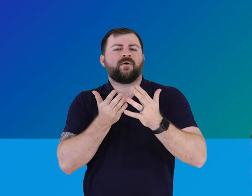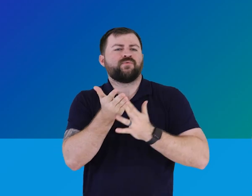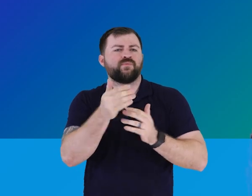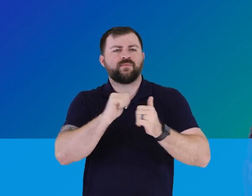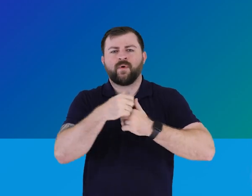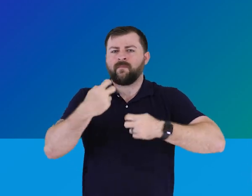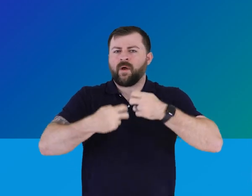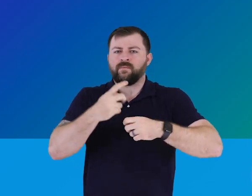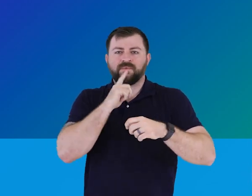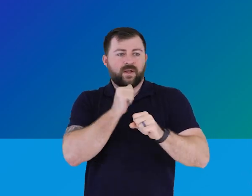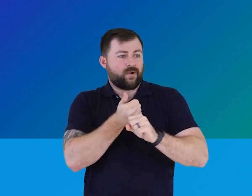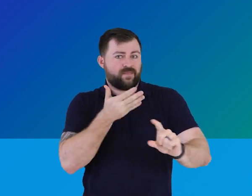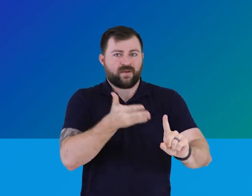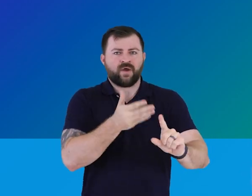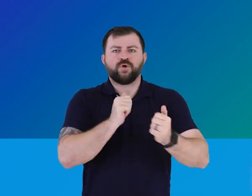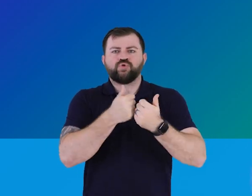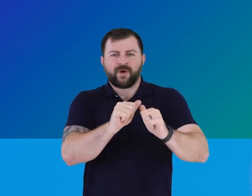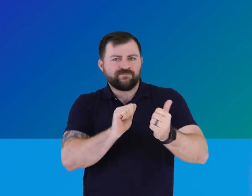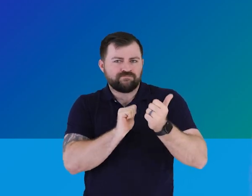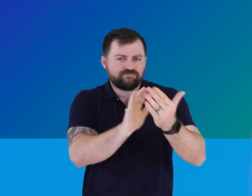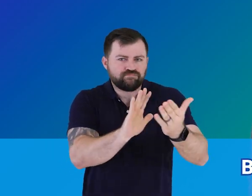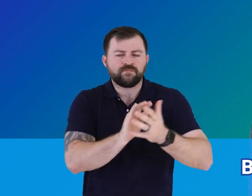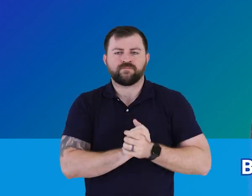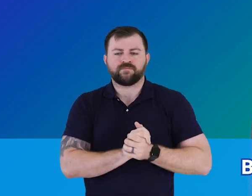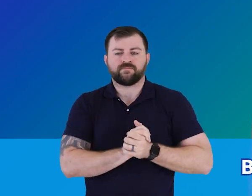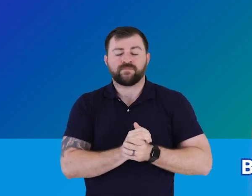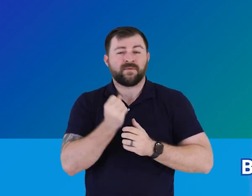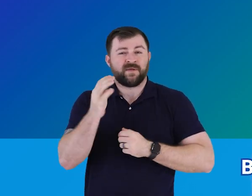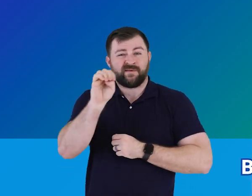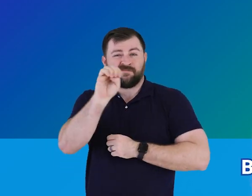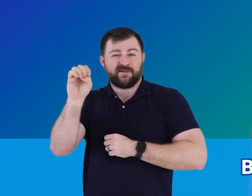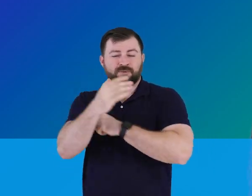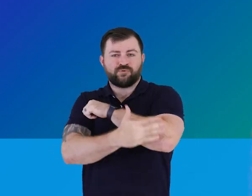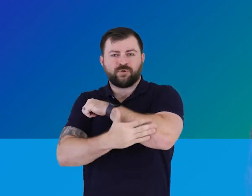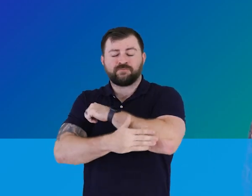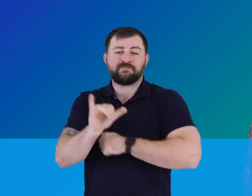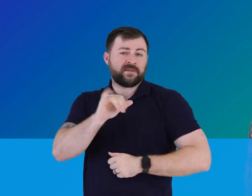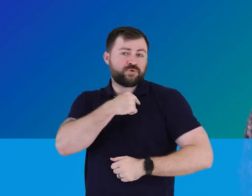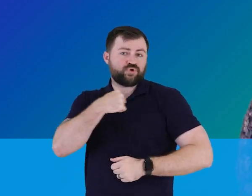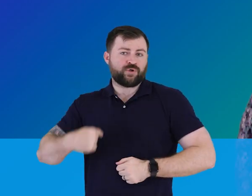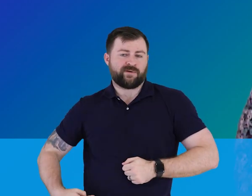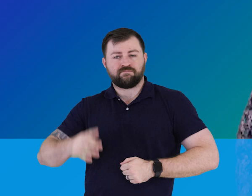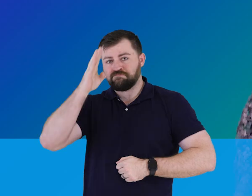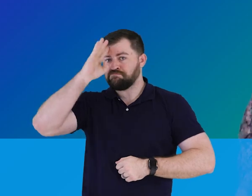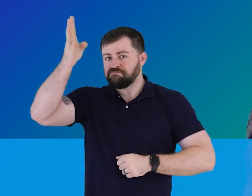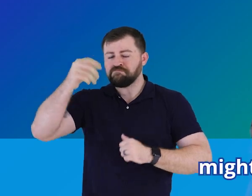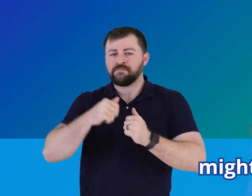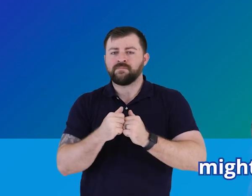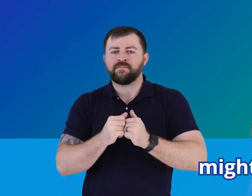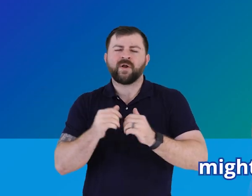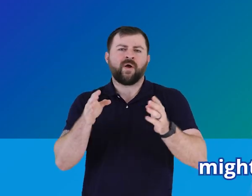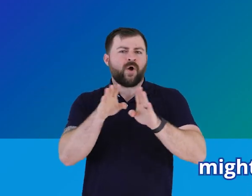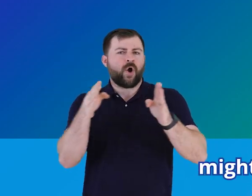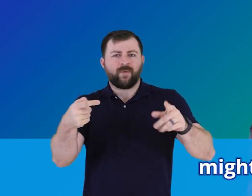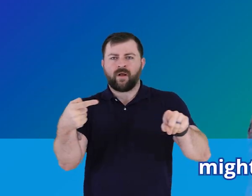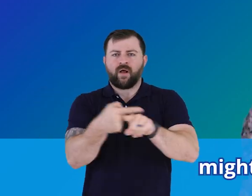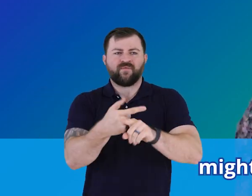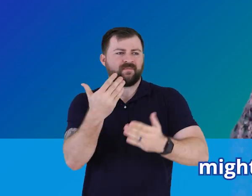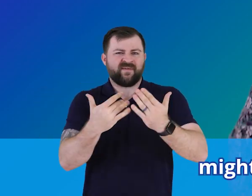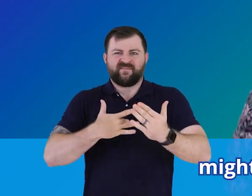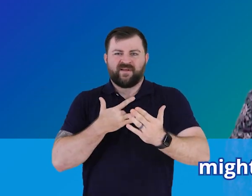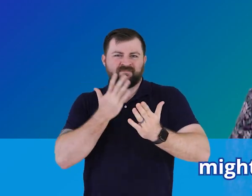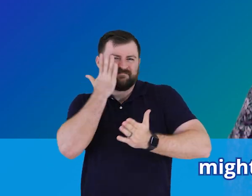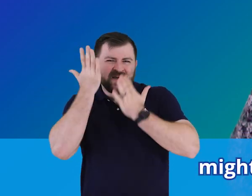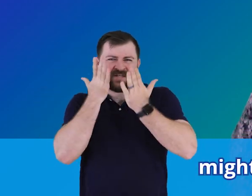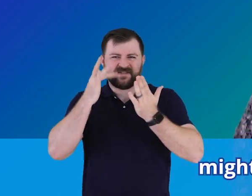work through whatever problems exist. But in many eastern countries like China, open conflict might feel embarrassing